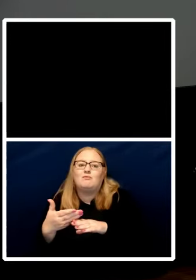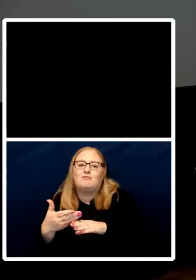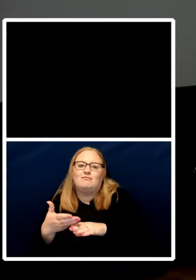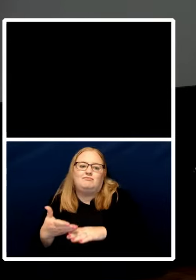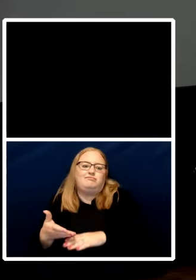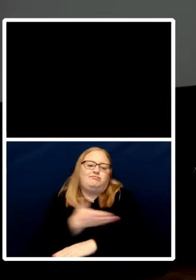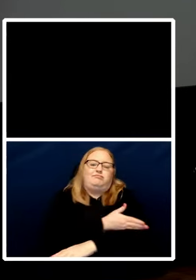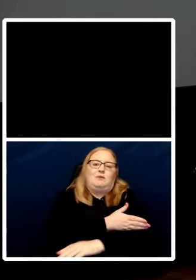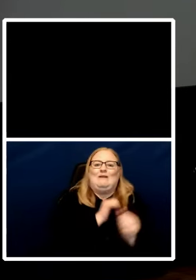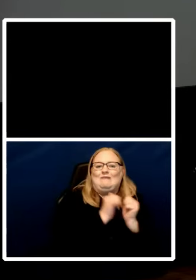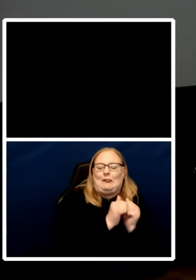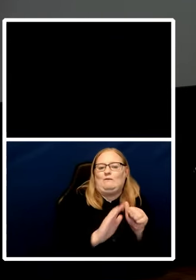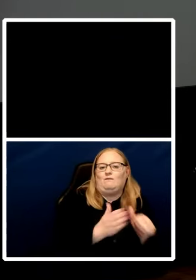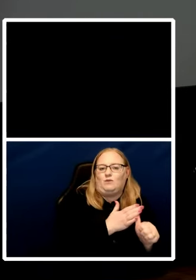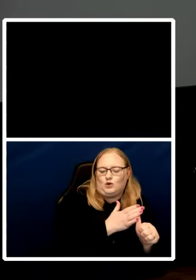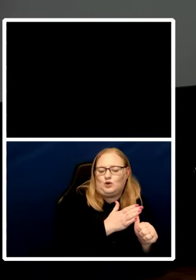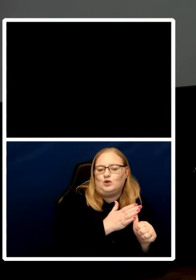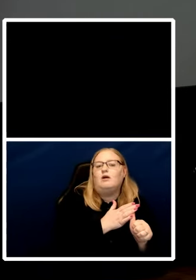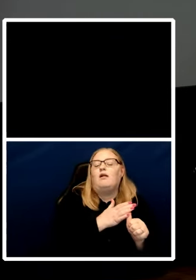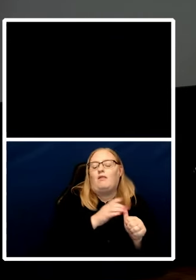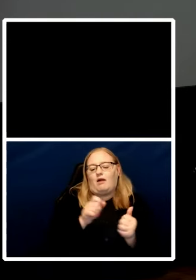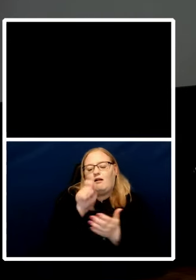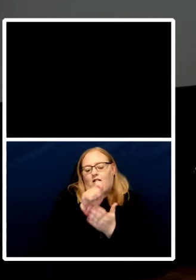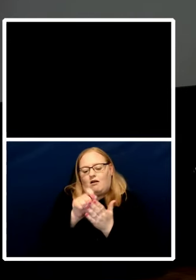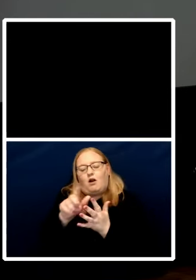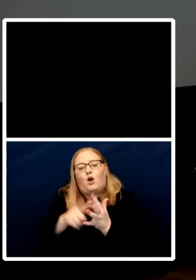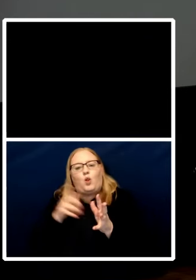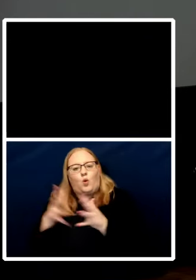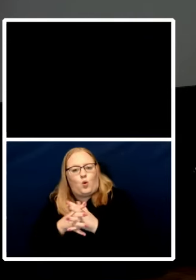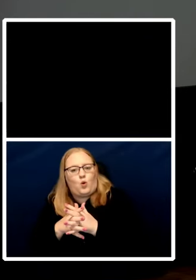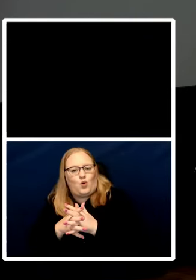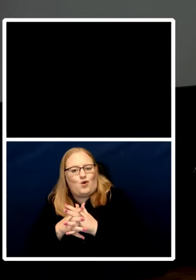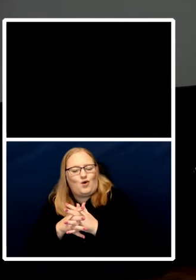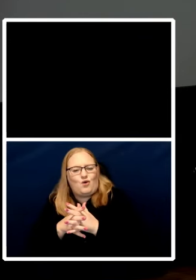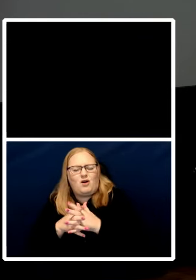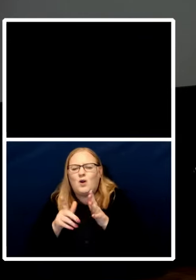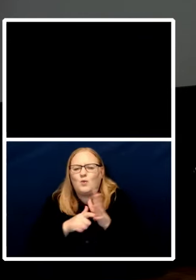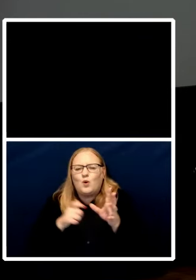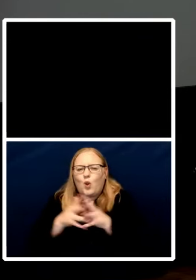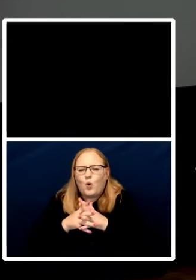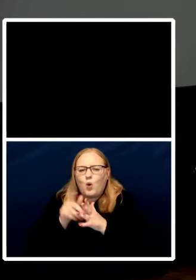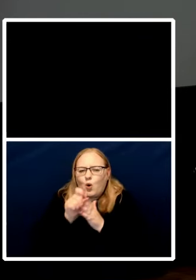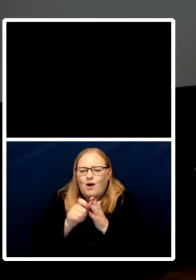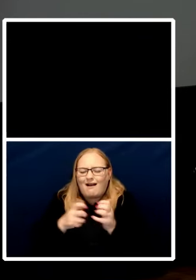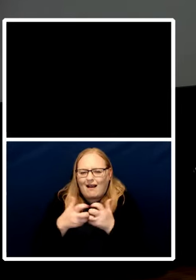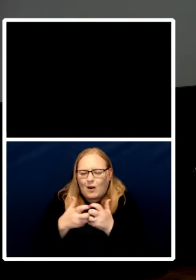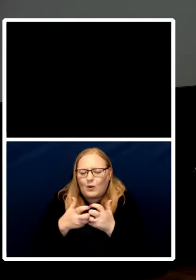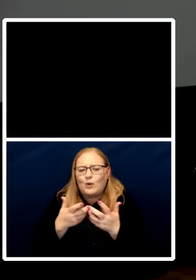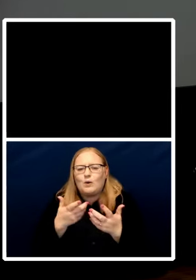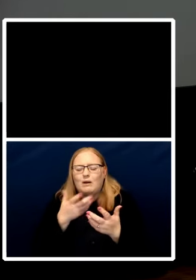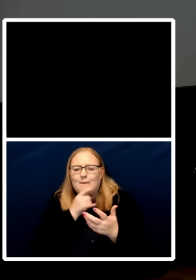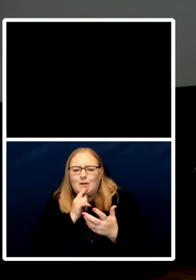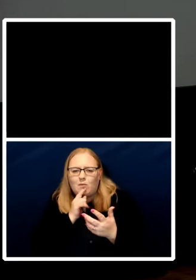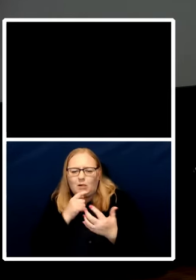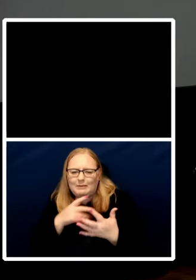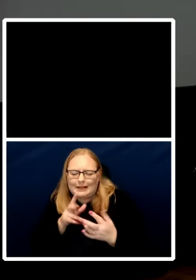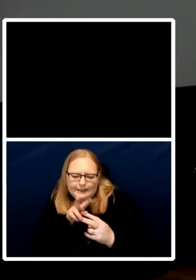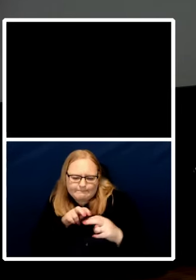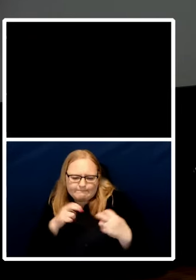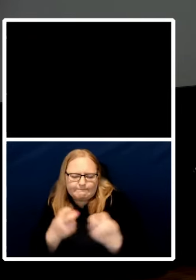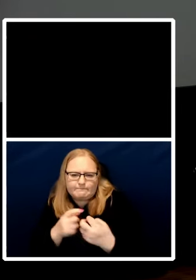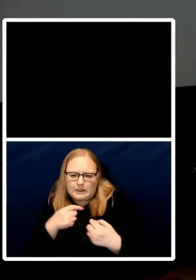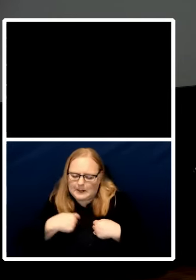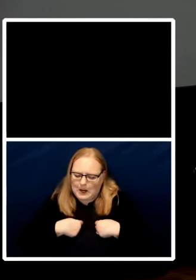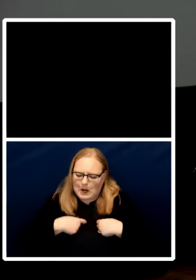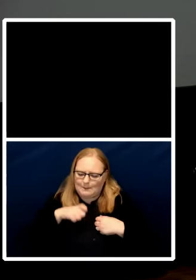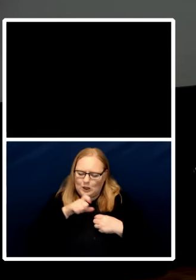on the basis of people sitting around and saying you know i'm a confucianist and you're a christian and you know we